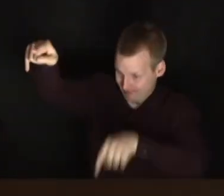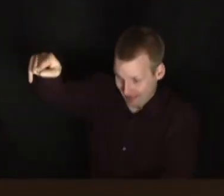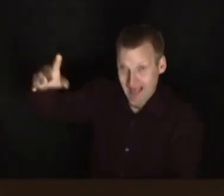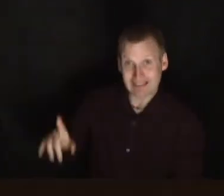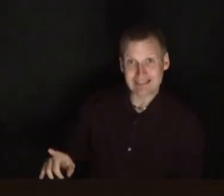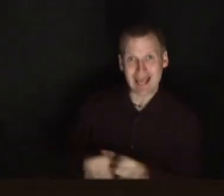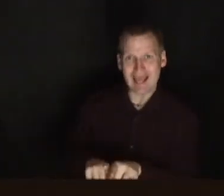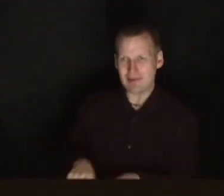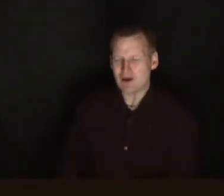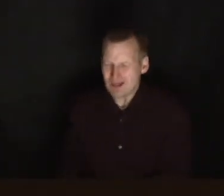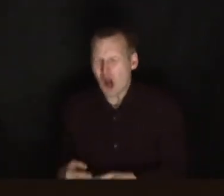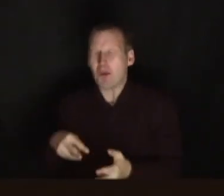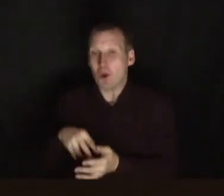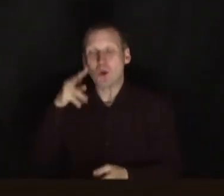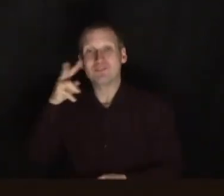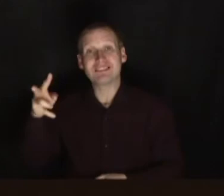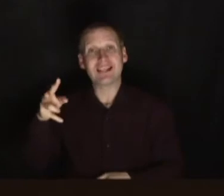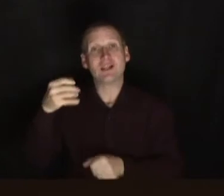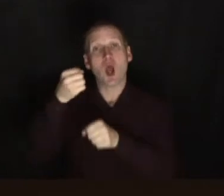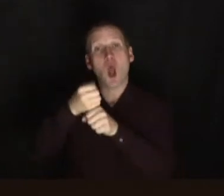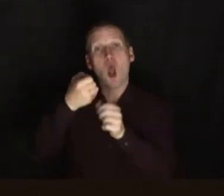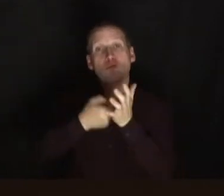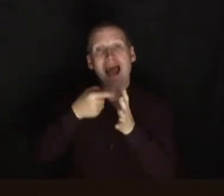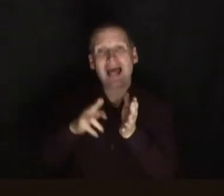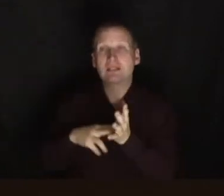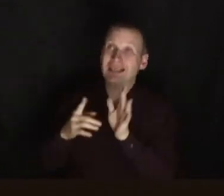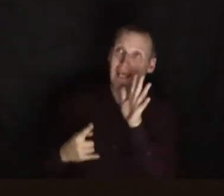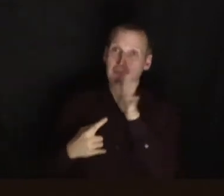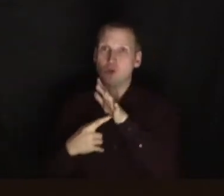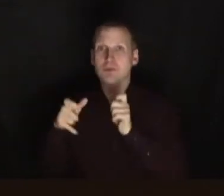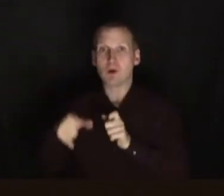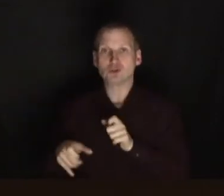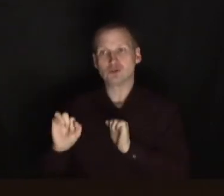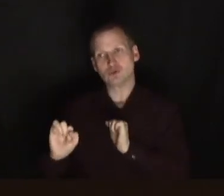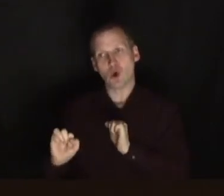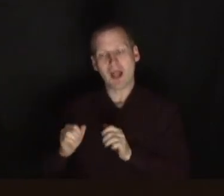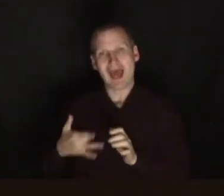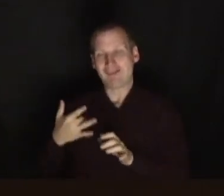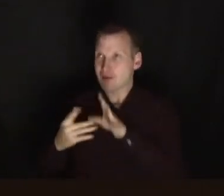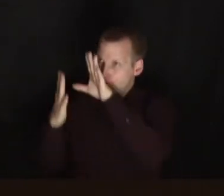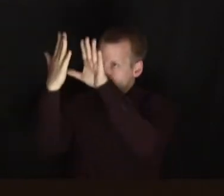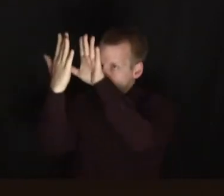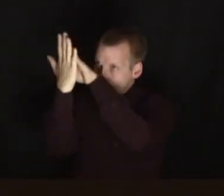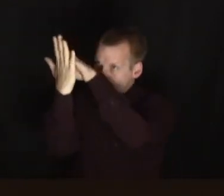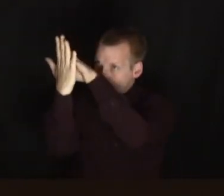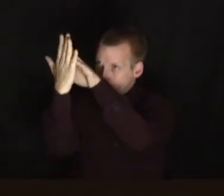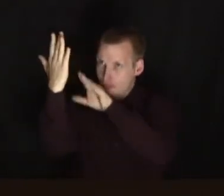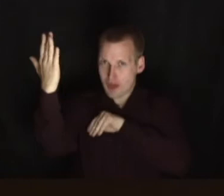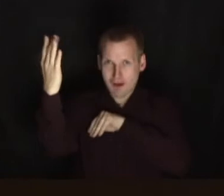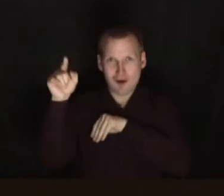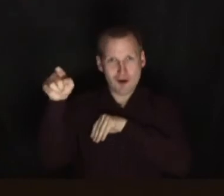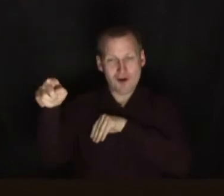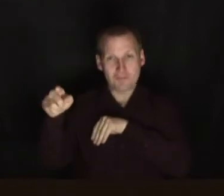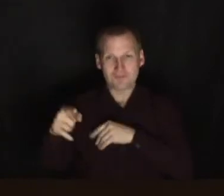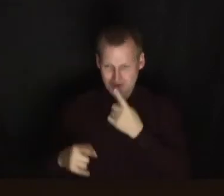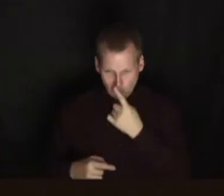that noise. You have seen someone significant and important in your life doing something and you have copied them. As a one-year